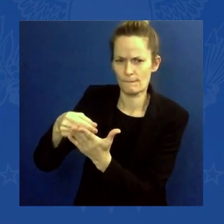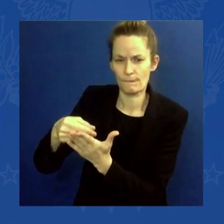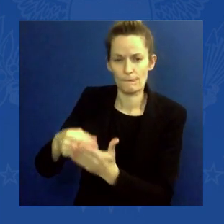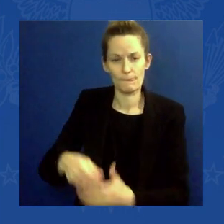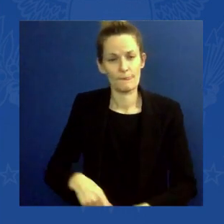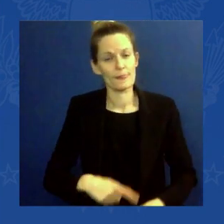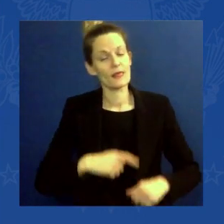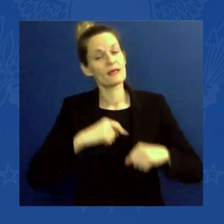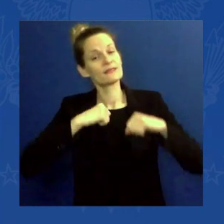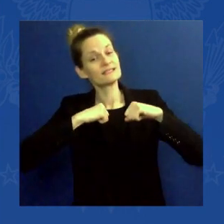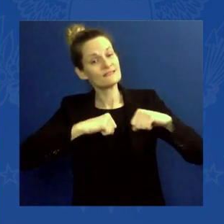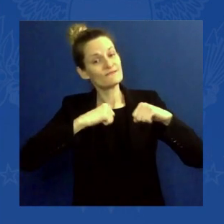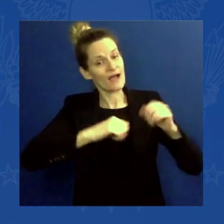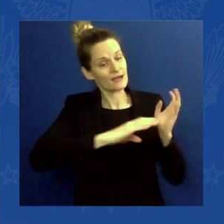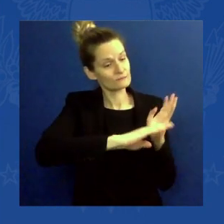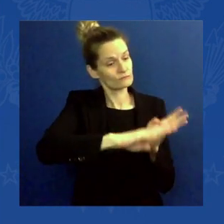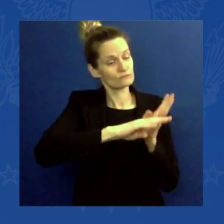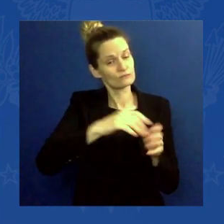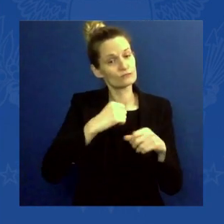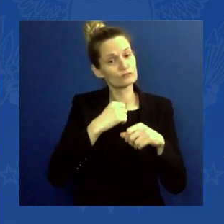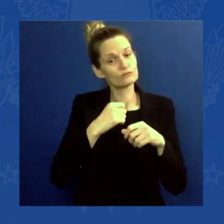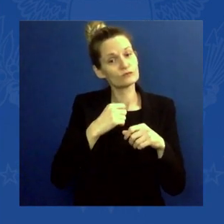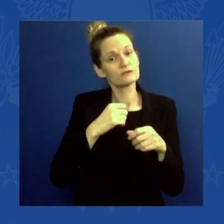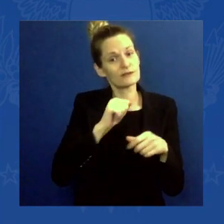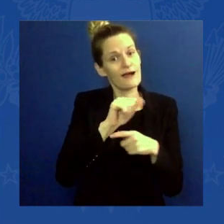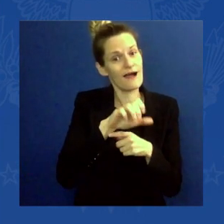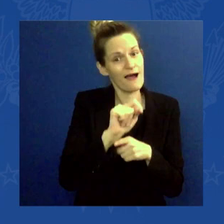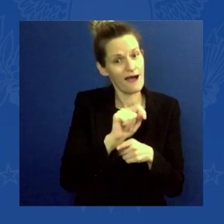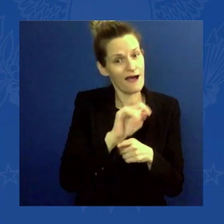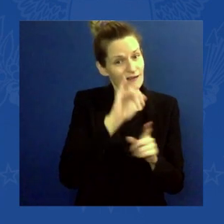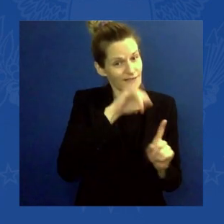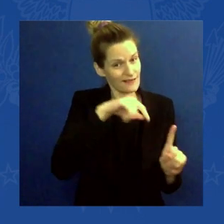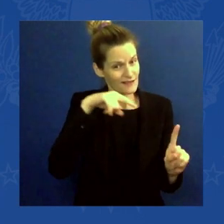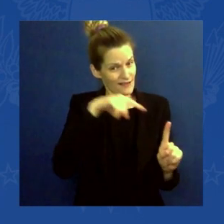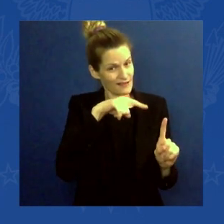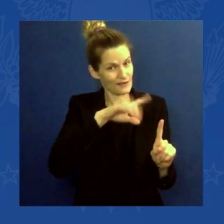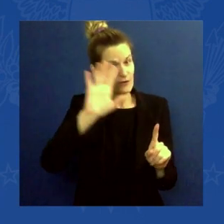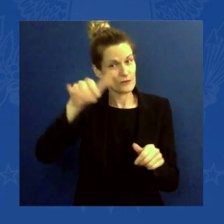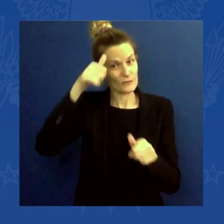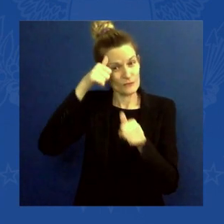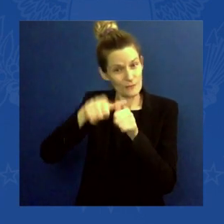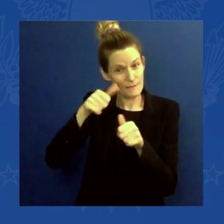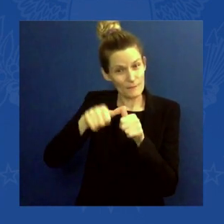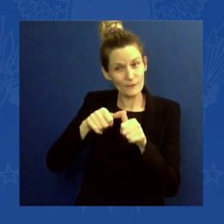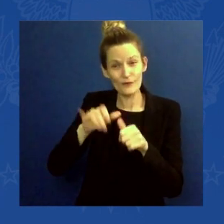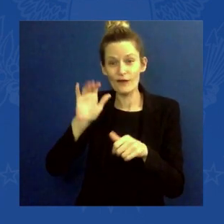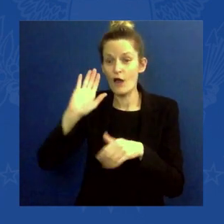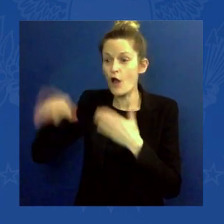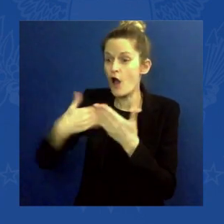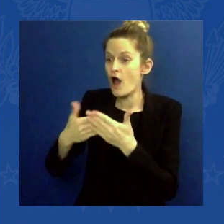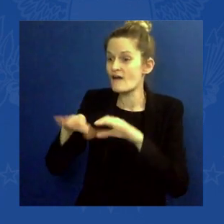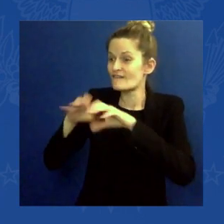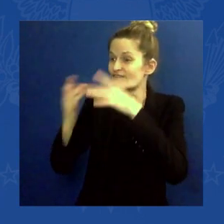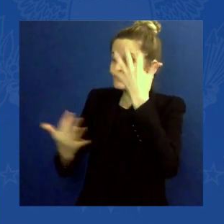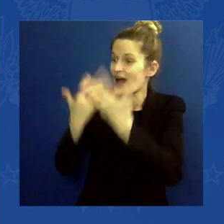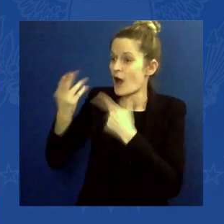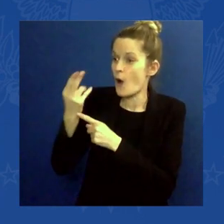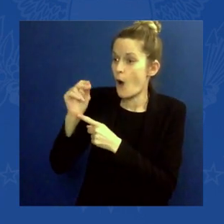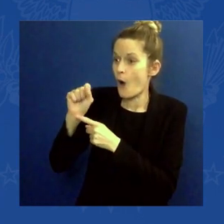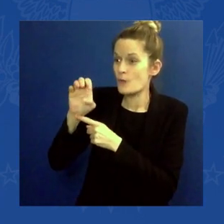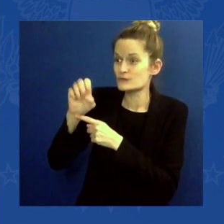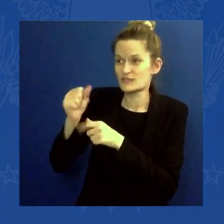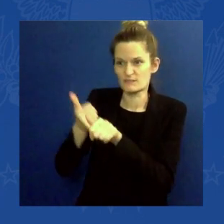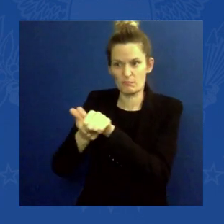Because of the pandemic, we found ourselves in a situation where there's a backlog and an awful lot of things. We